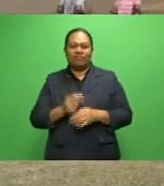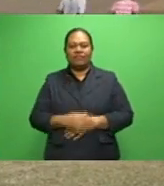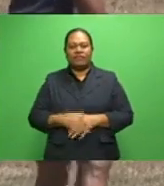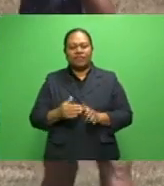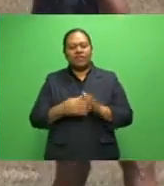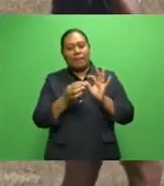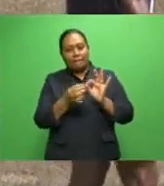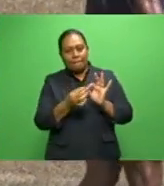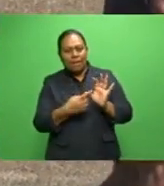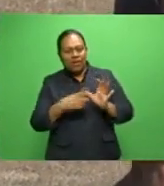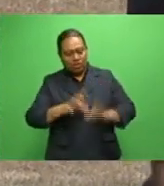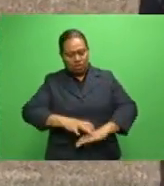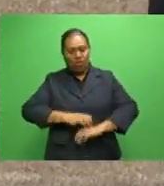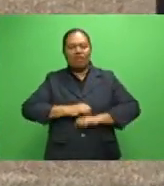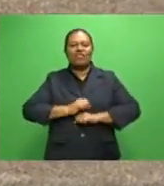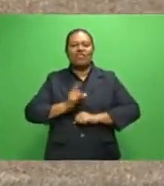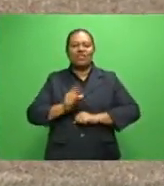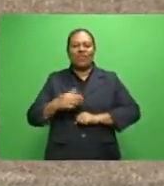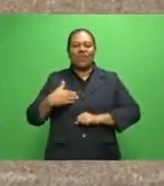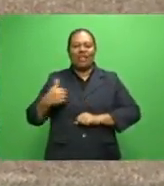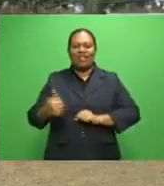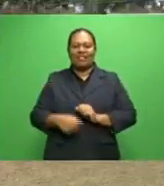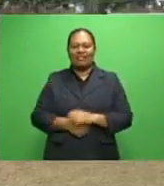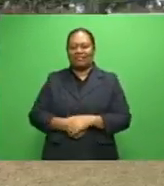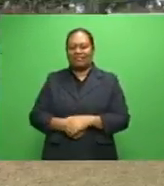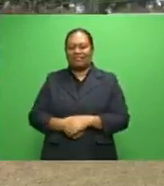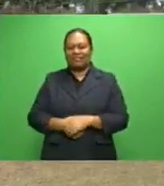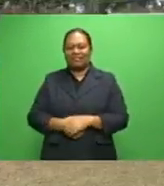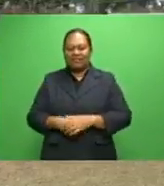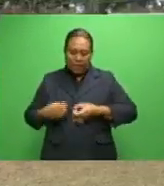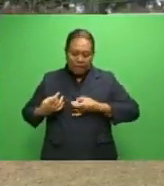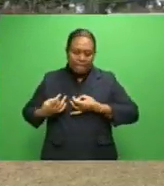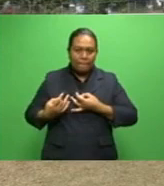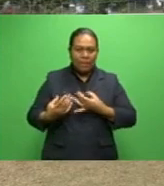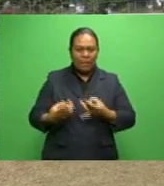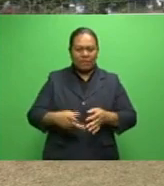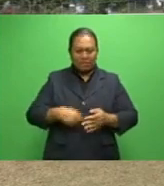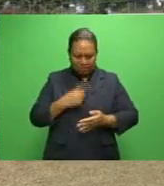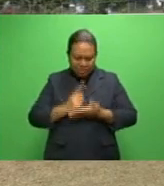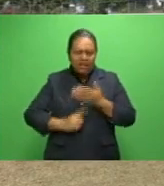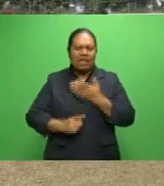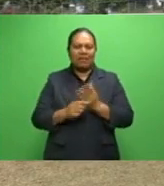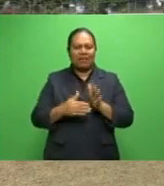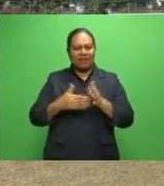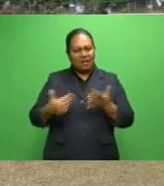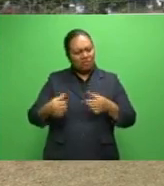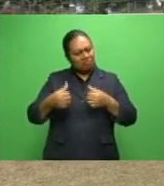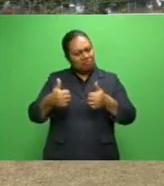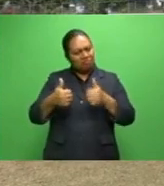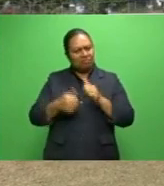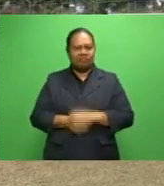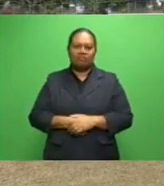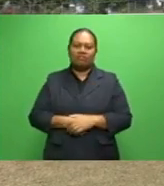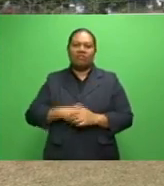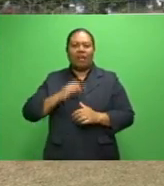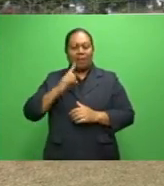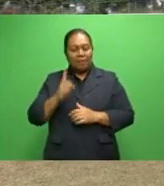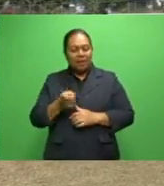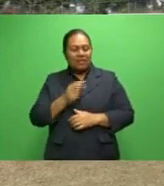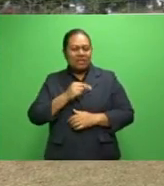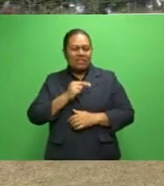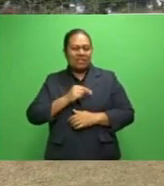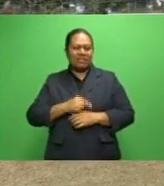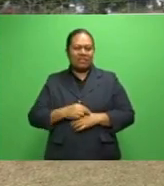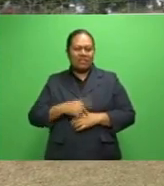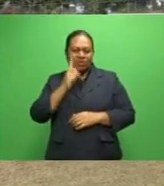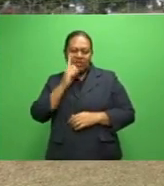men in black are confident of doing well. The preparation has been going on good, and we just need to pitch up